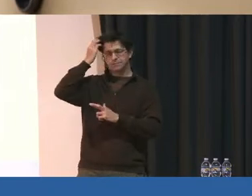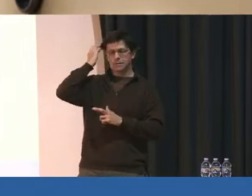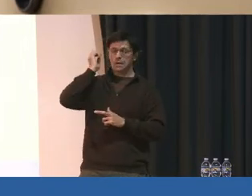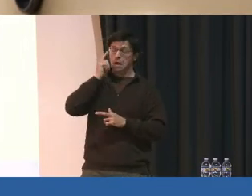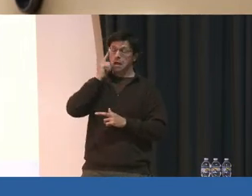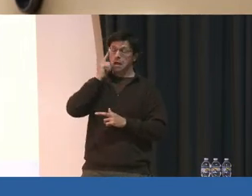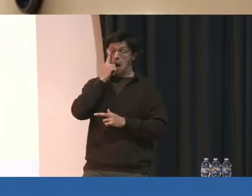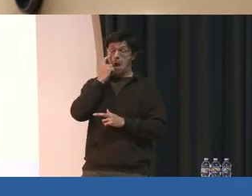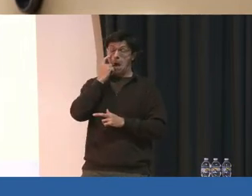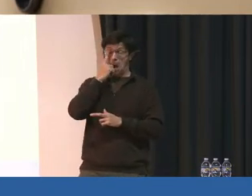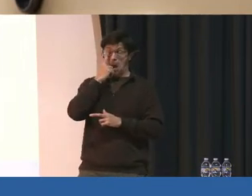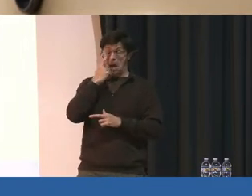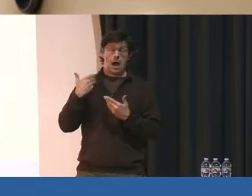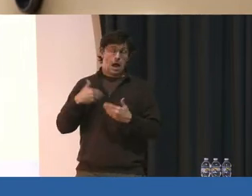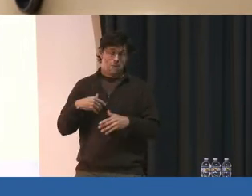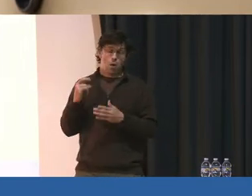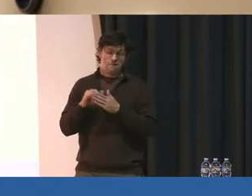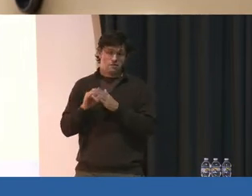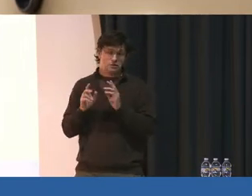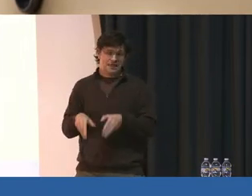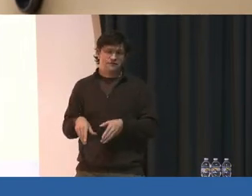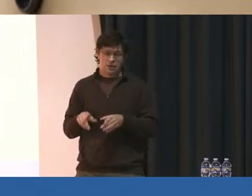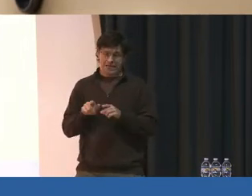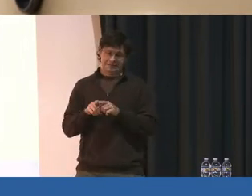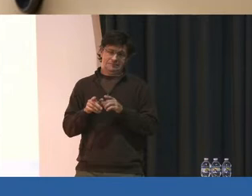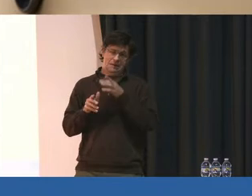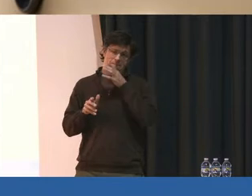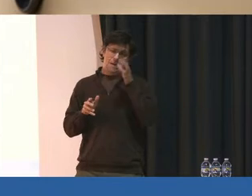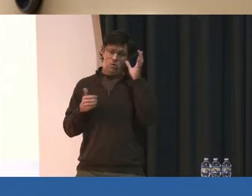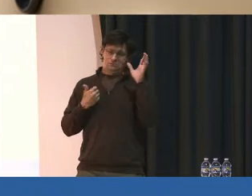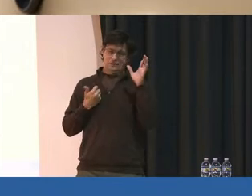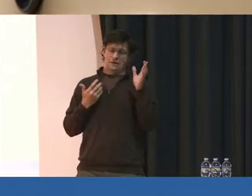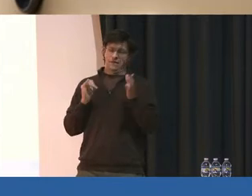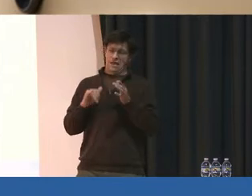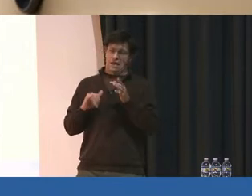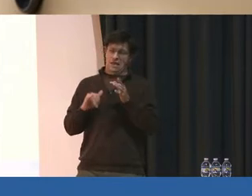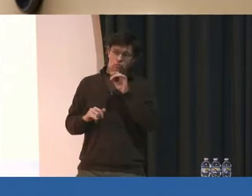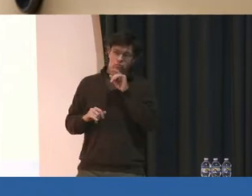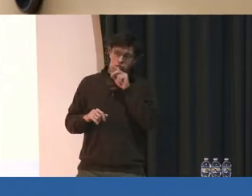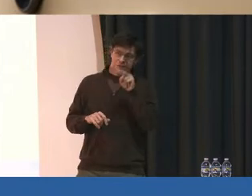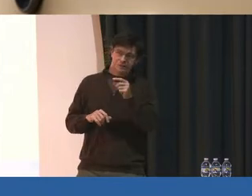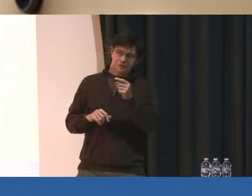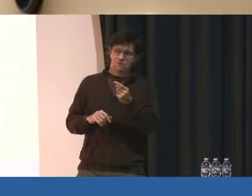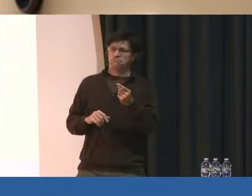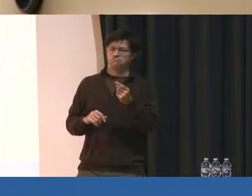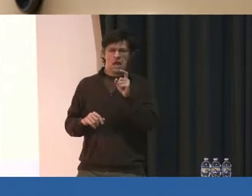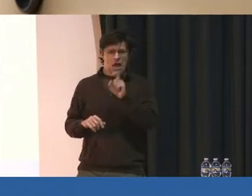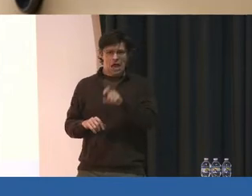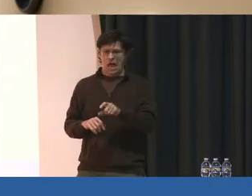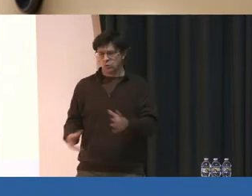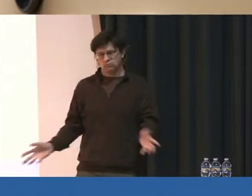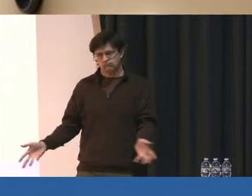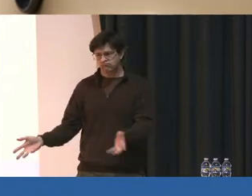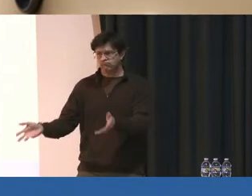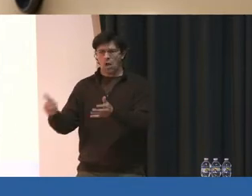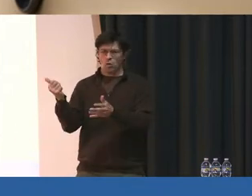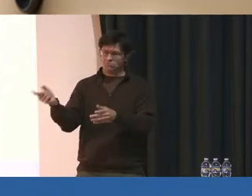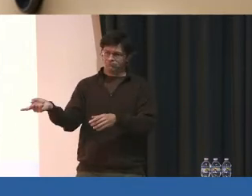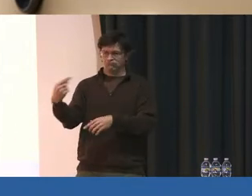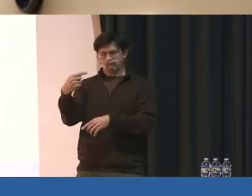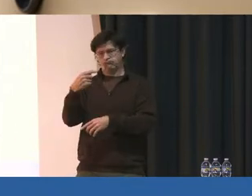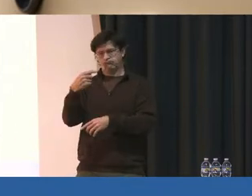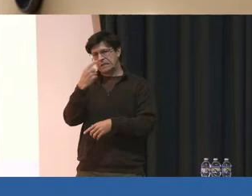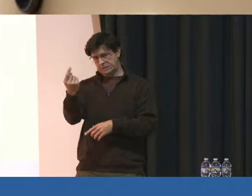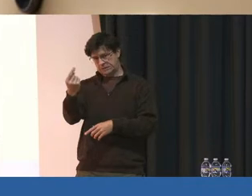one of those individuals as a parent that if you truly see something, we have to push others to say something.